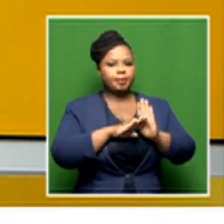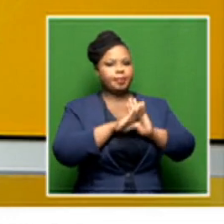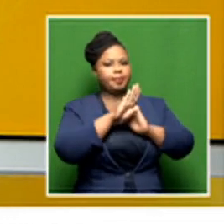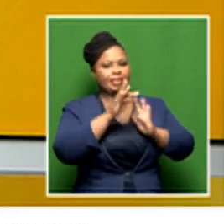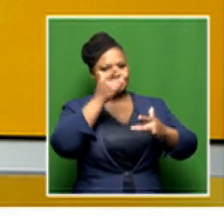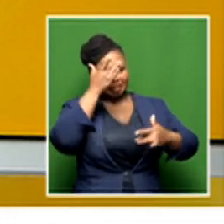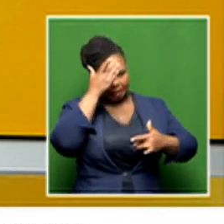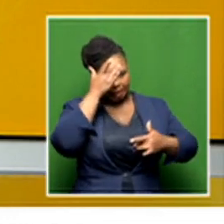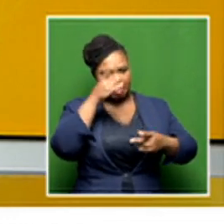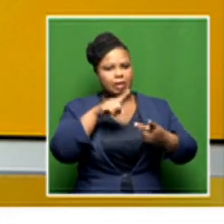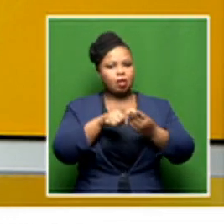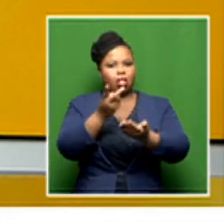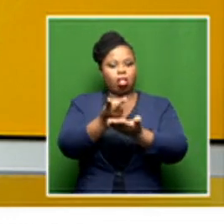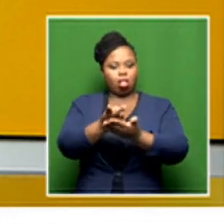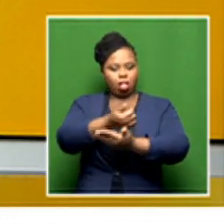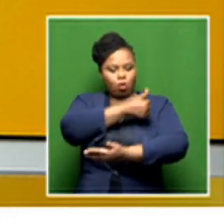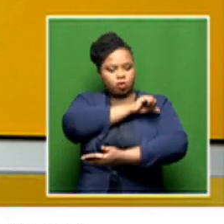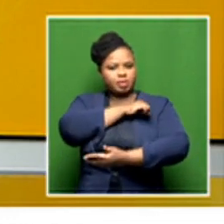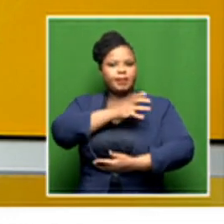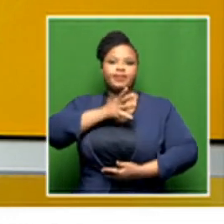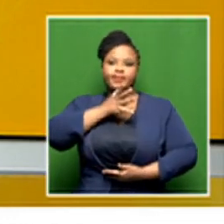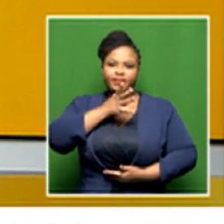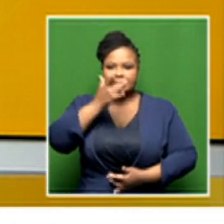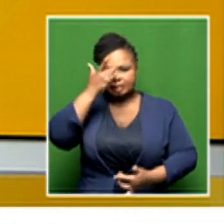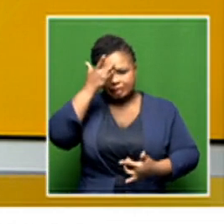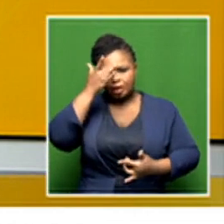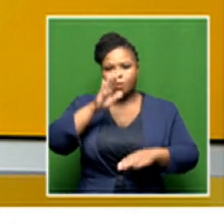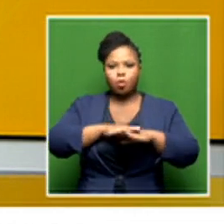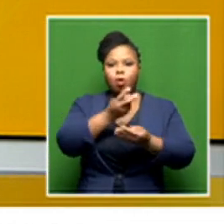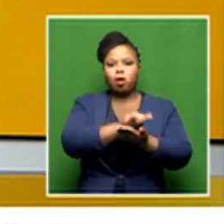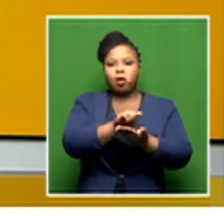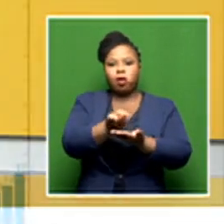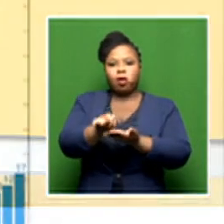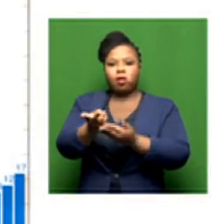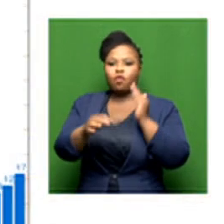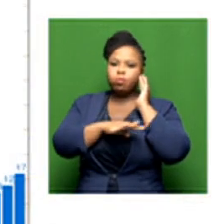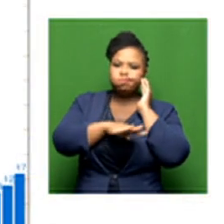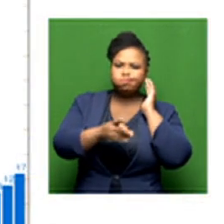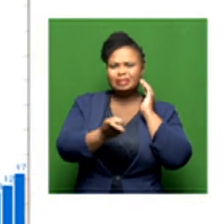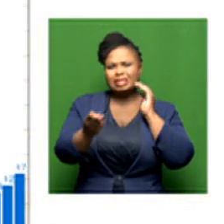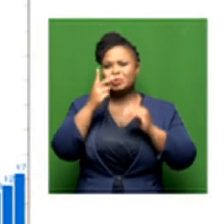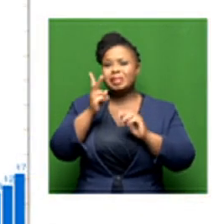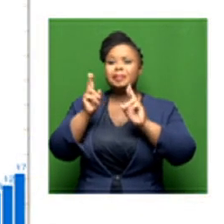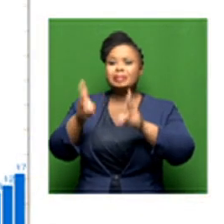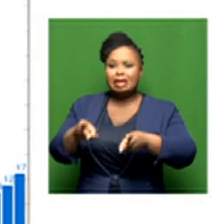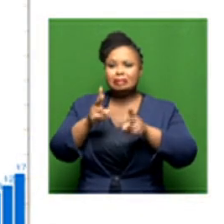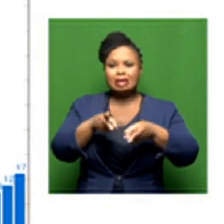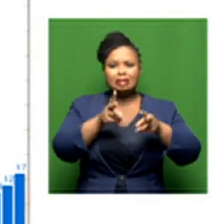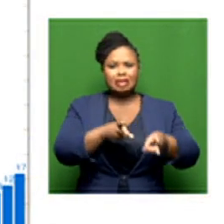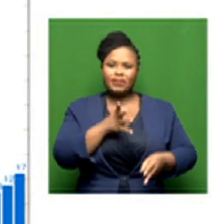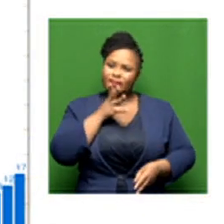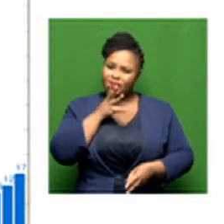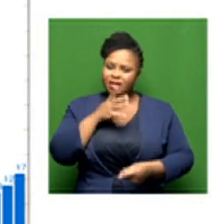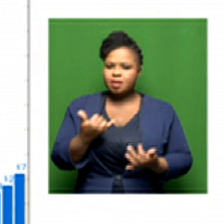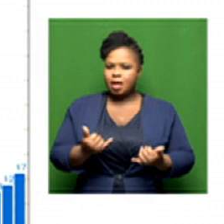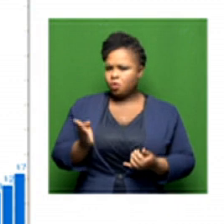hospitalizations go up, and then we see an increase in the deaths, unfortunately. Let's start with hospitals. Are they